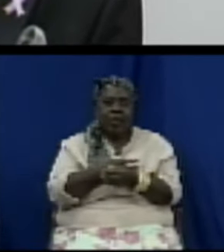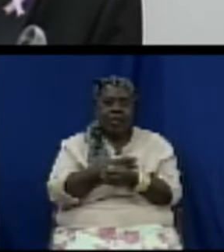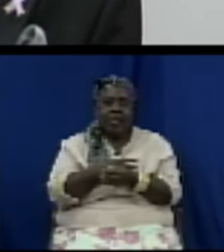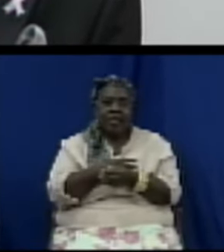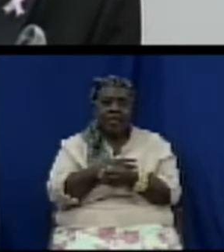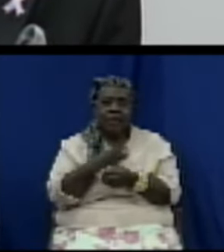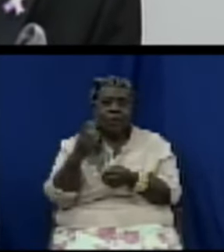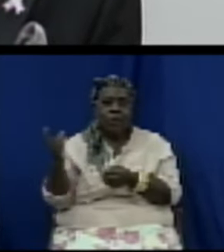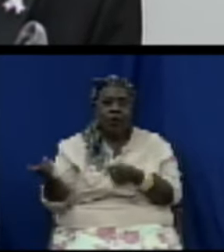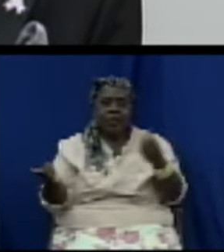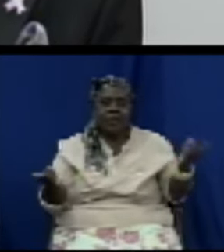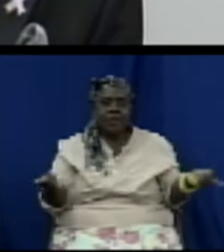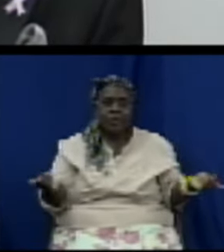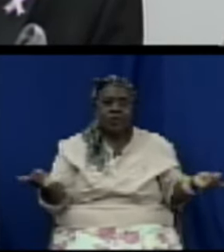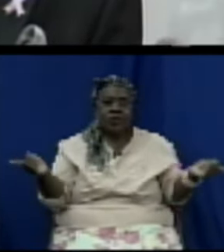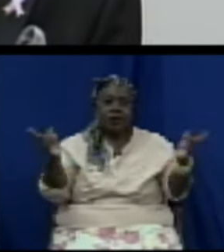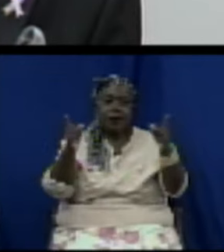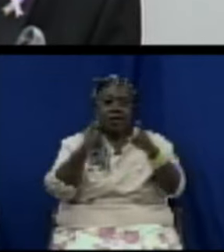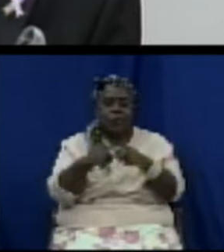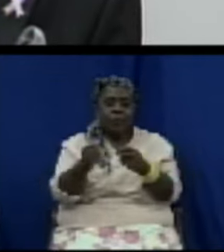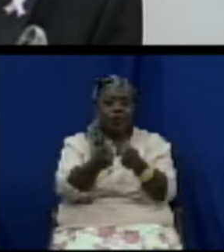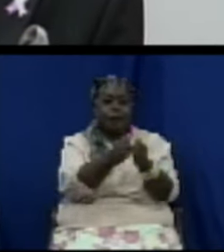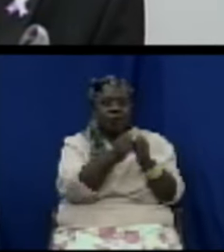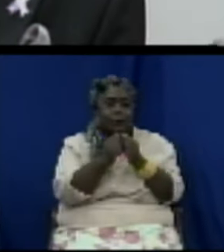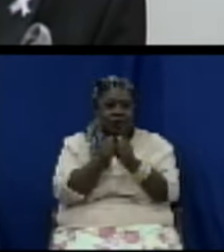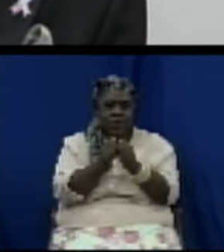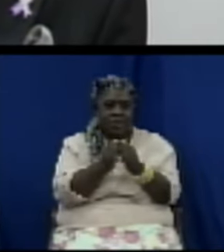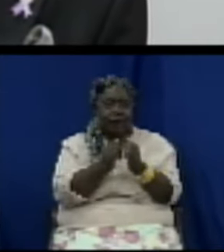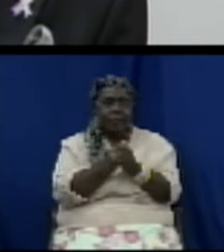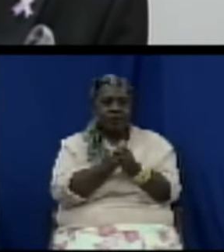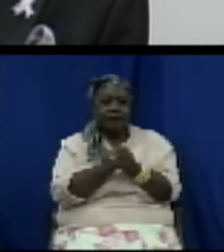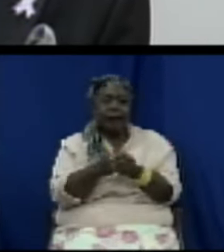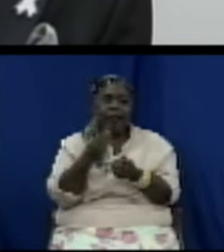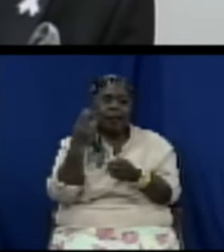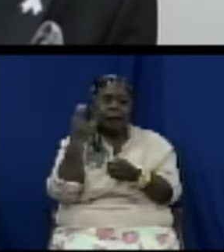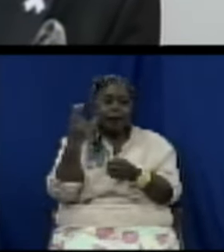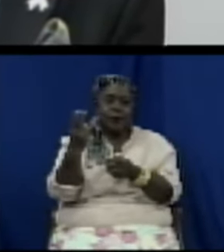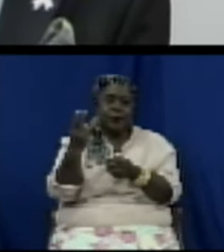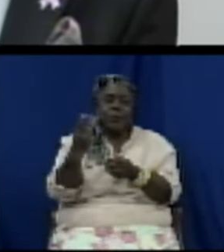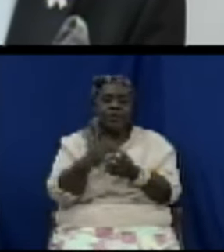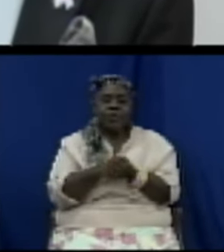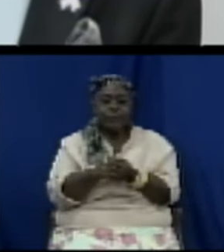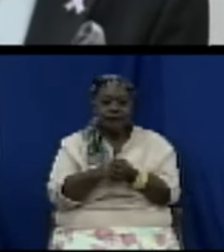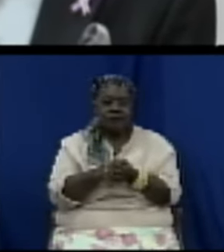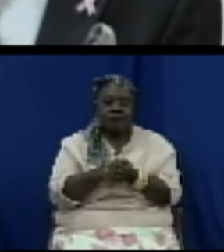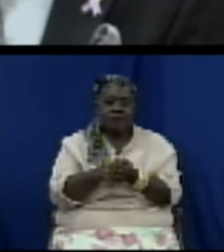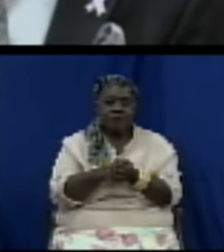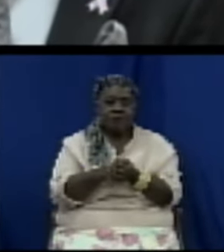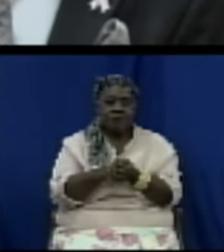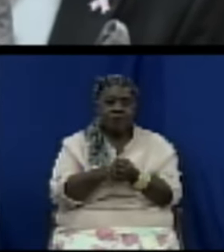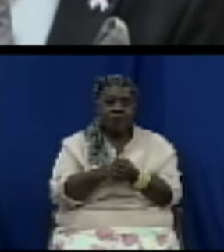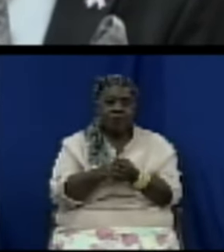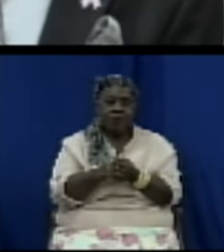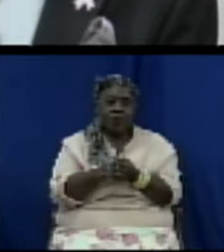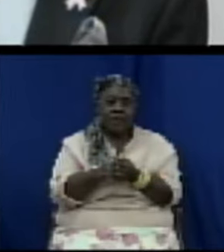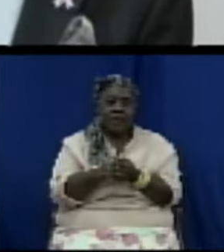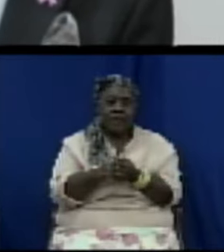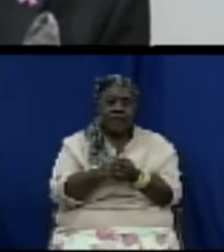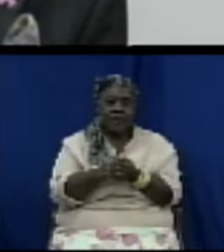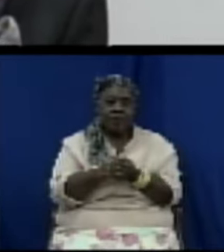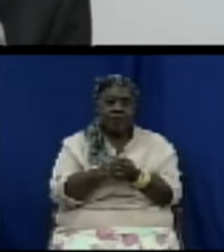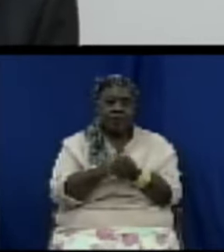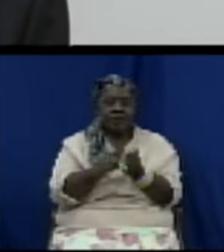number two it also is intended to achieve the